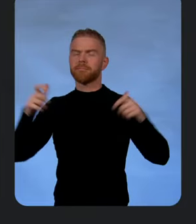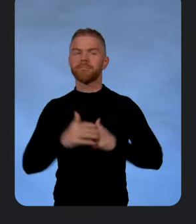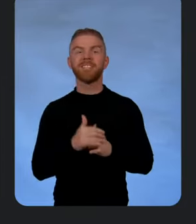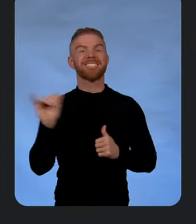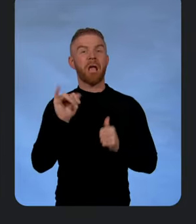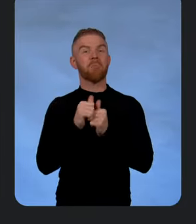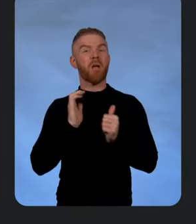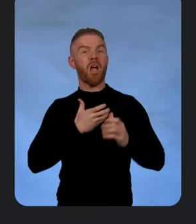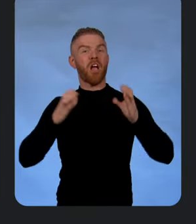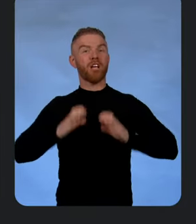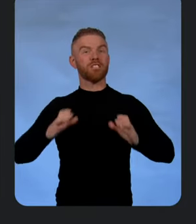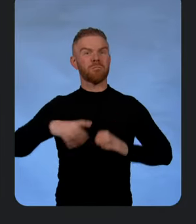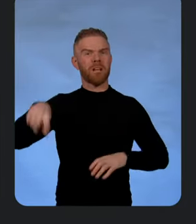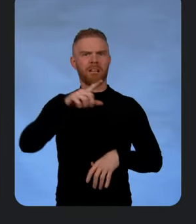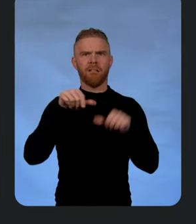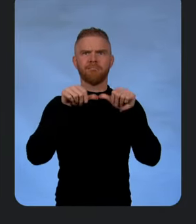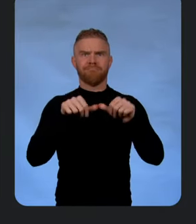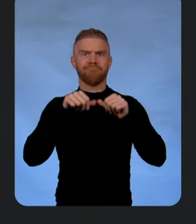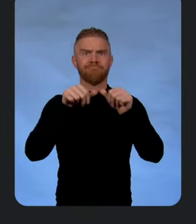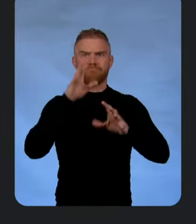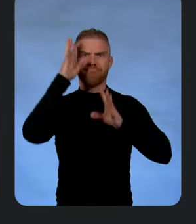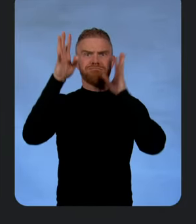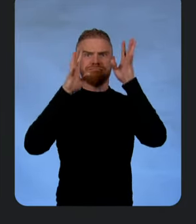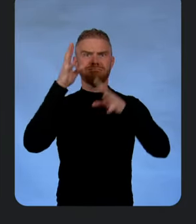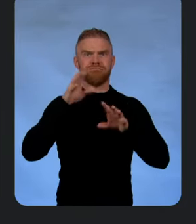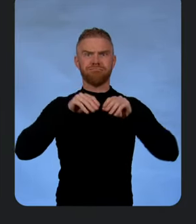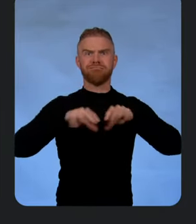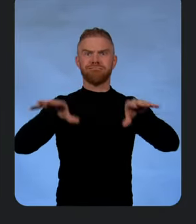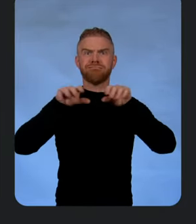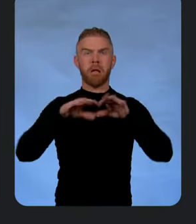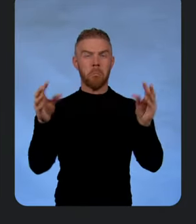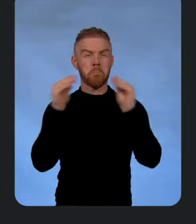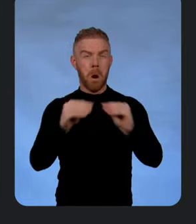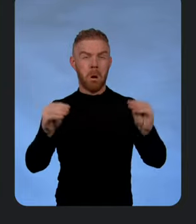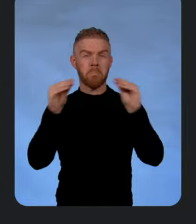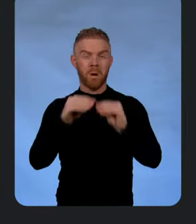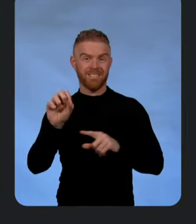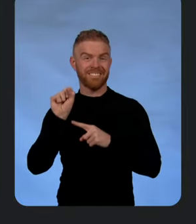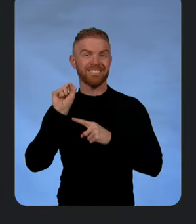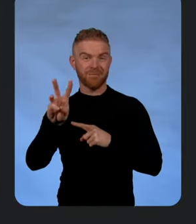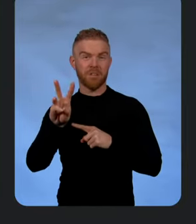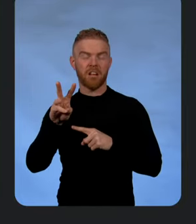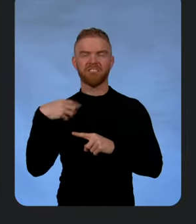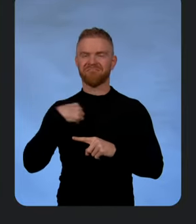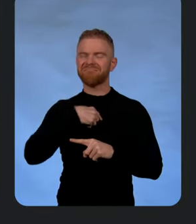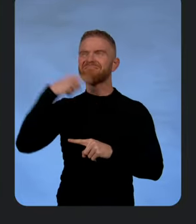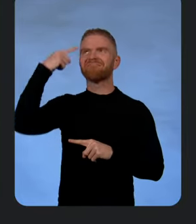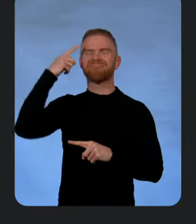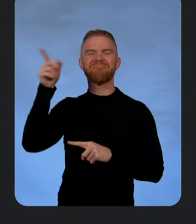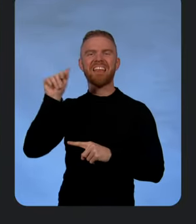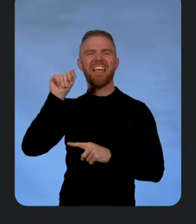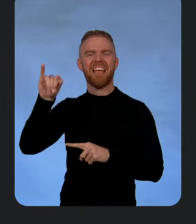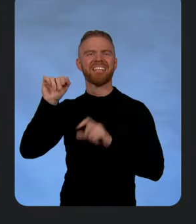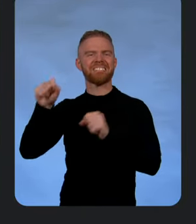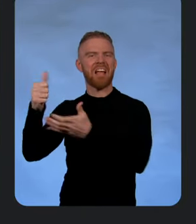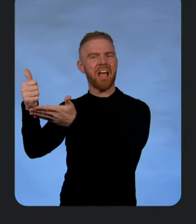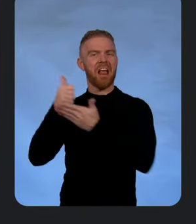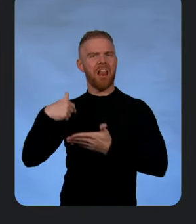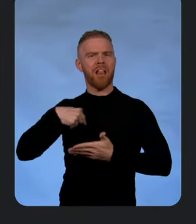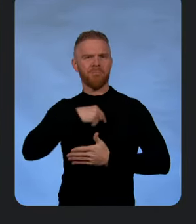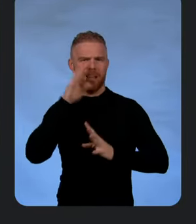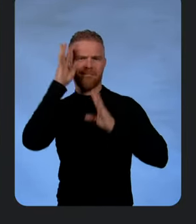customers, as they continue to create and deploy more and more software. We think AI can help us create